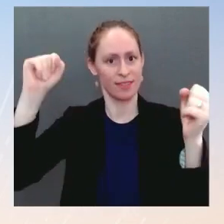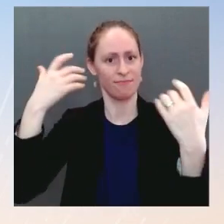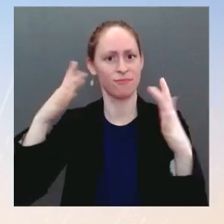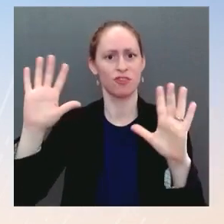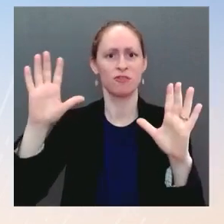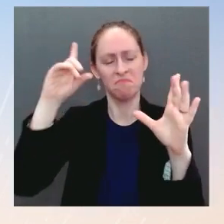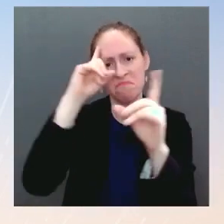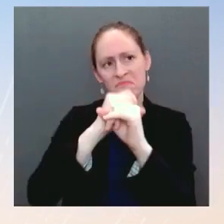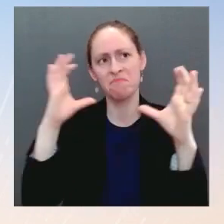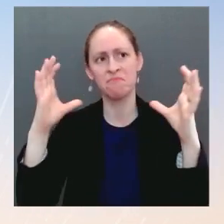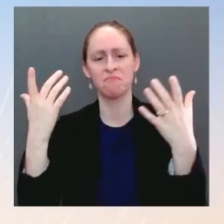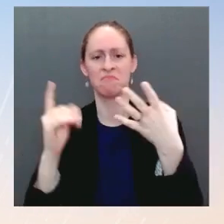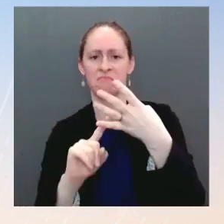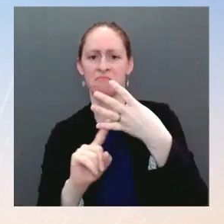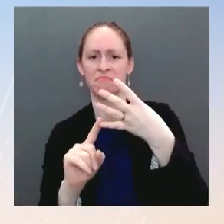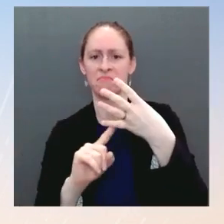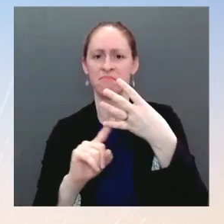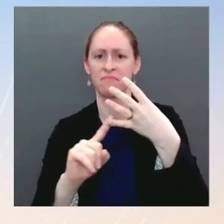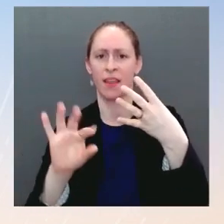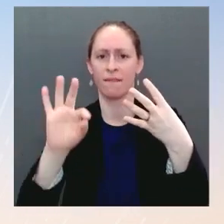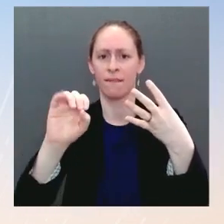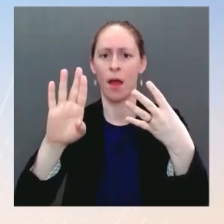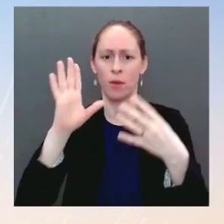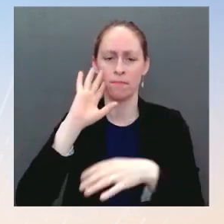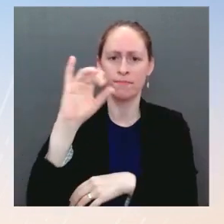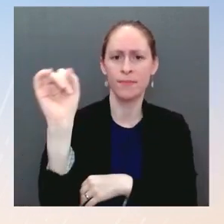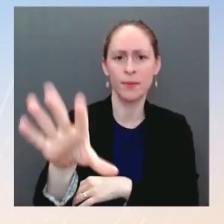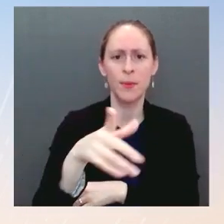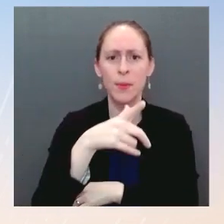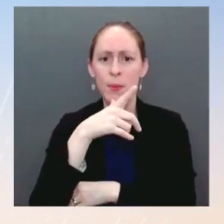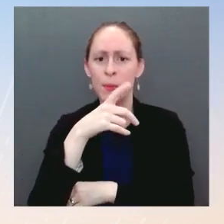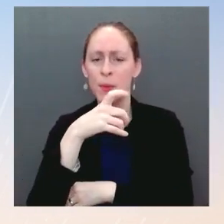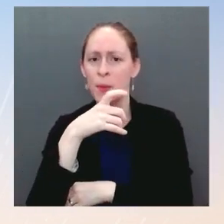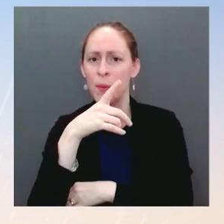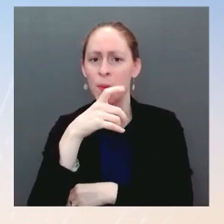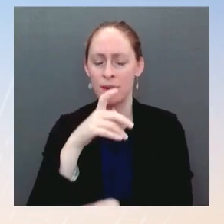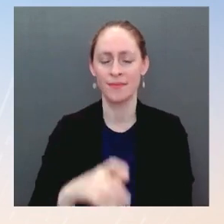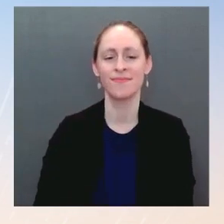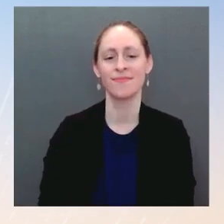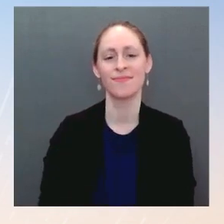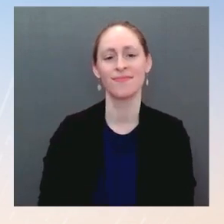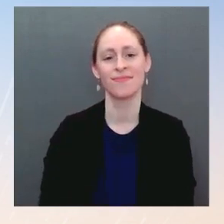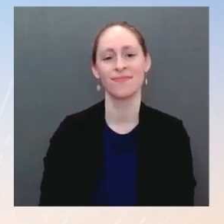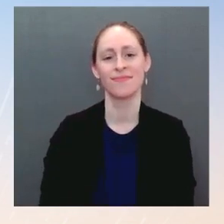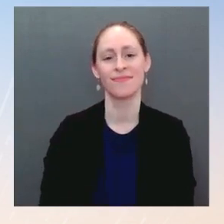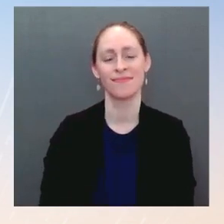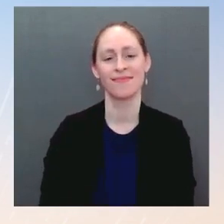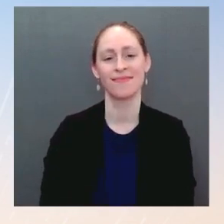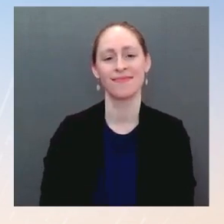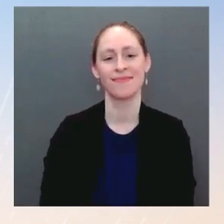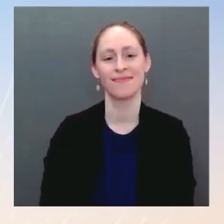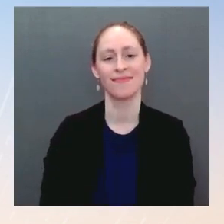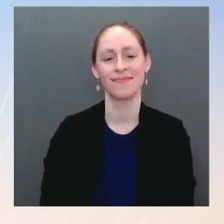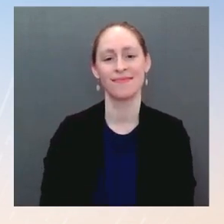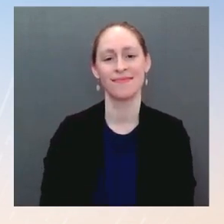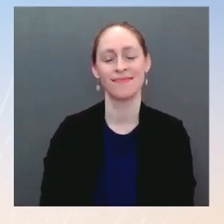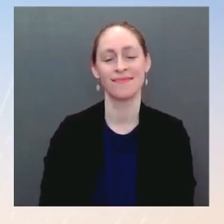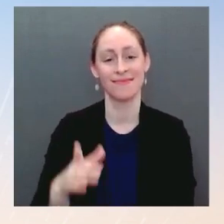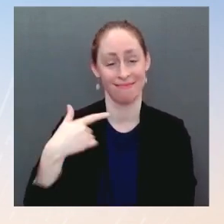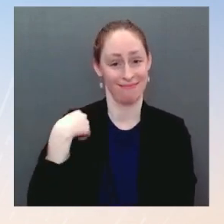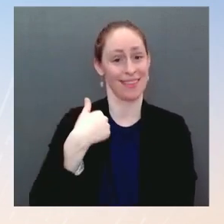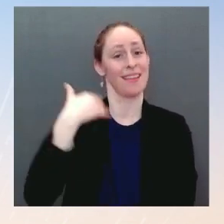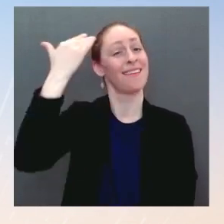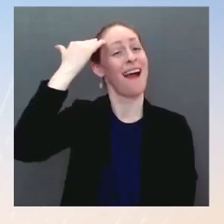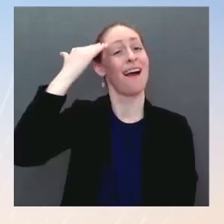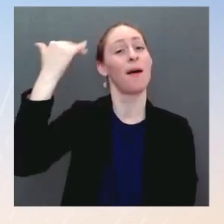The Fed nominees was an example recently. So how hard and fast is the end of February deadline the President just set for